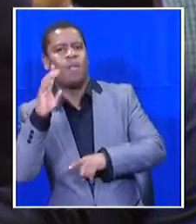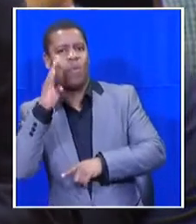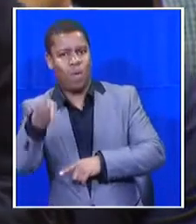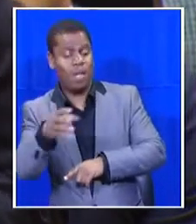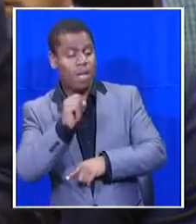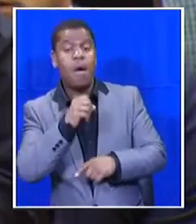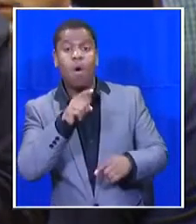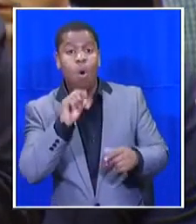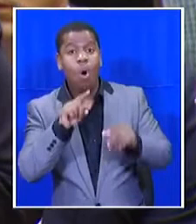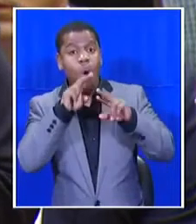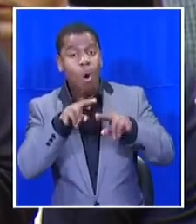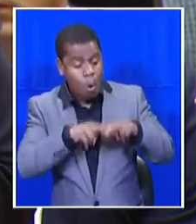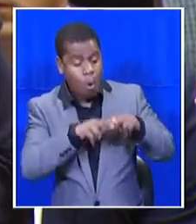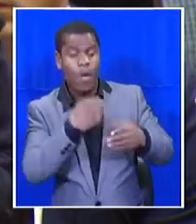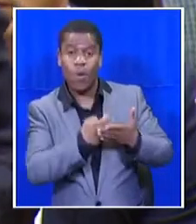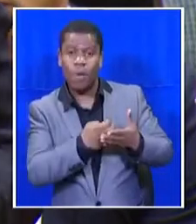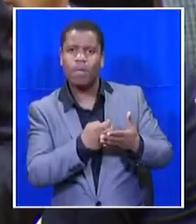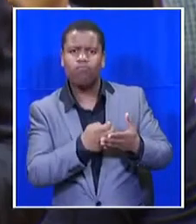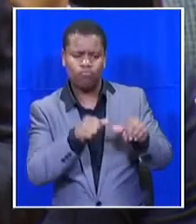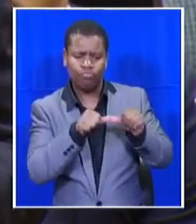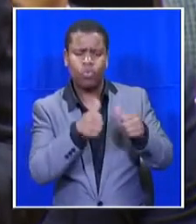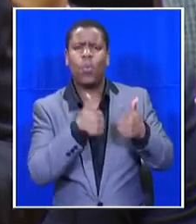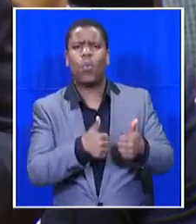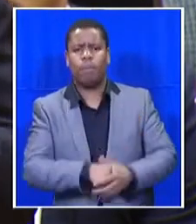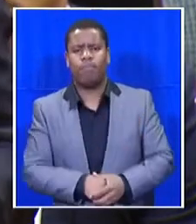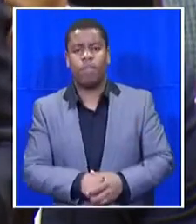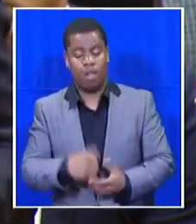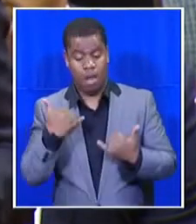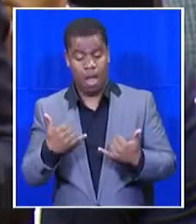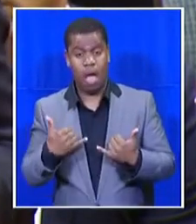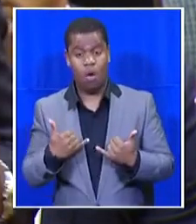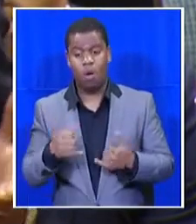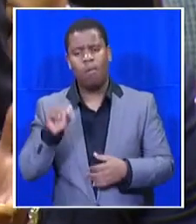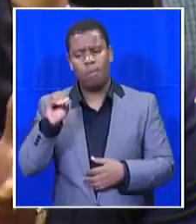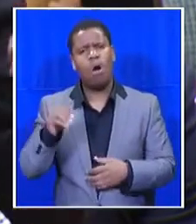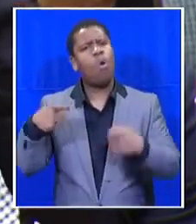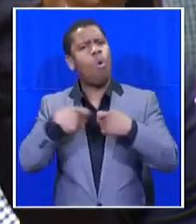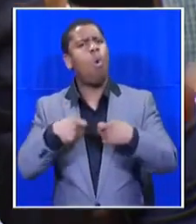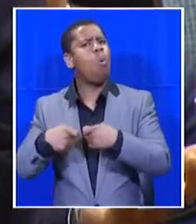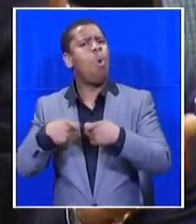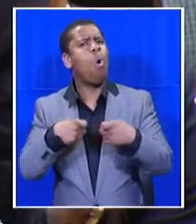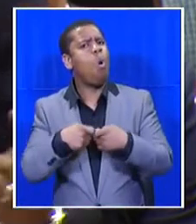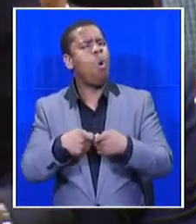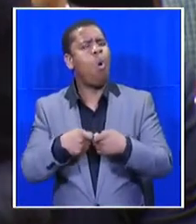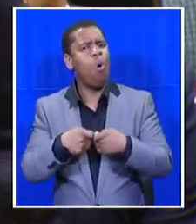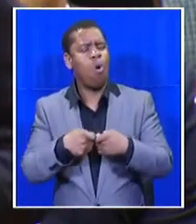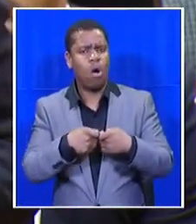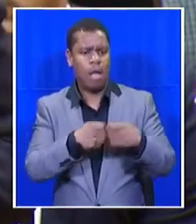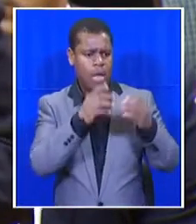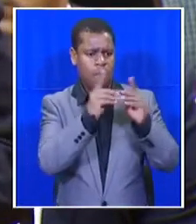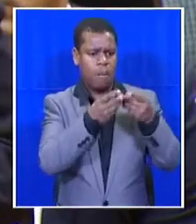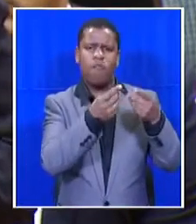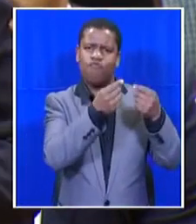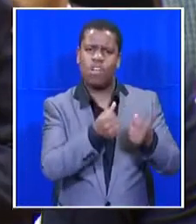request of you because there's this war, obviously, between Treasury and